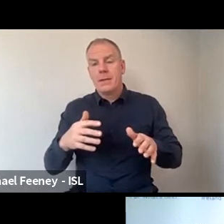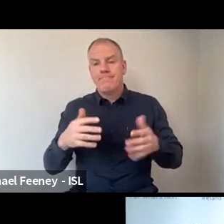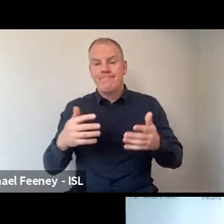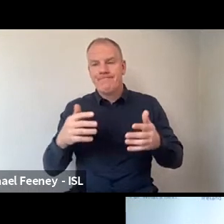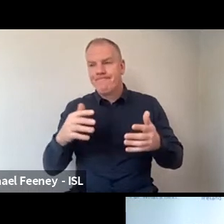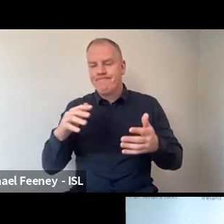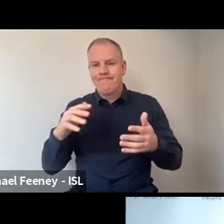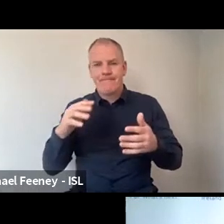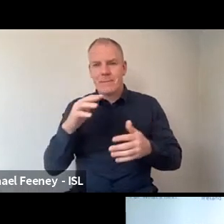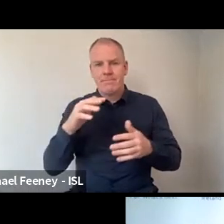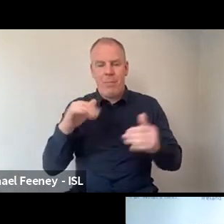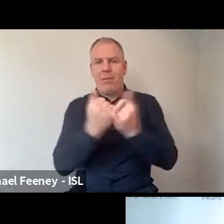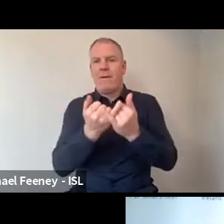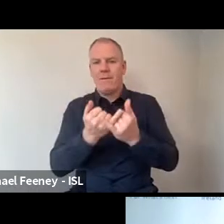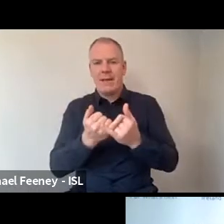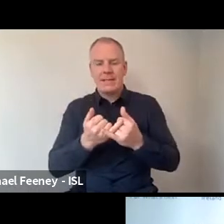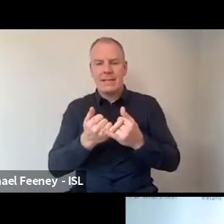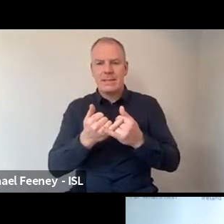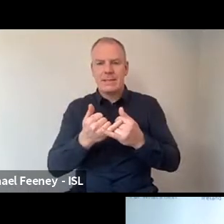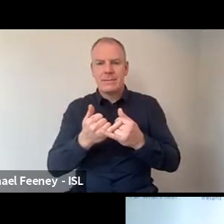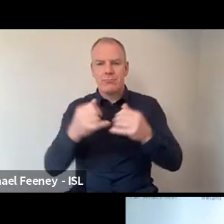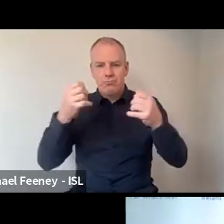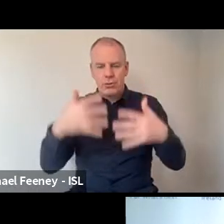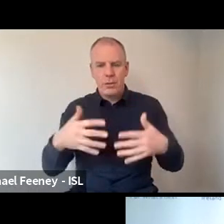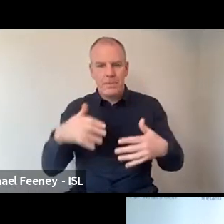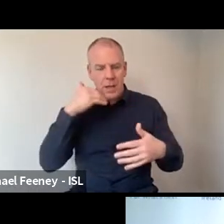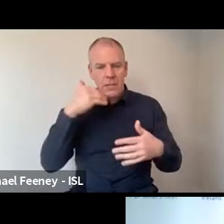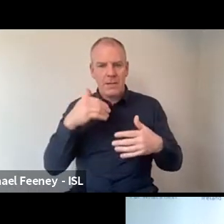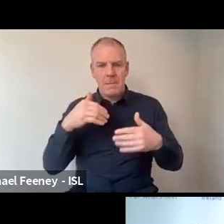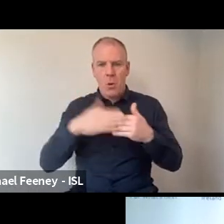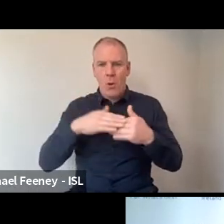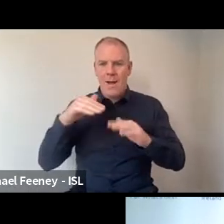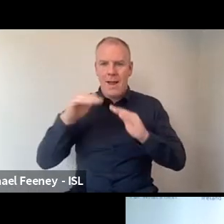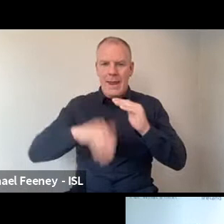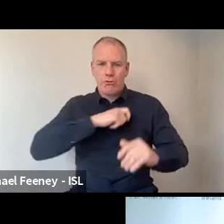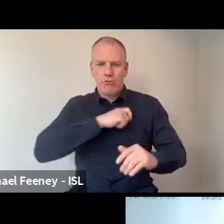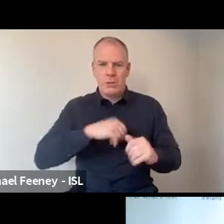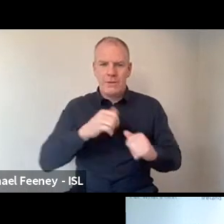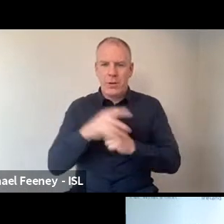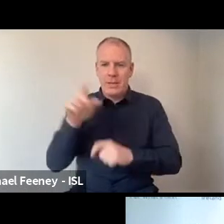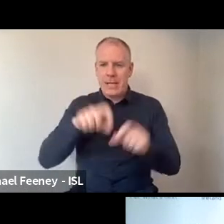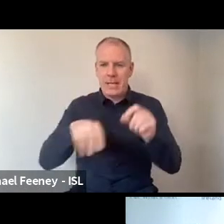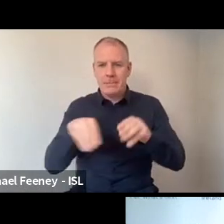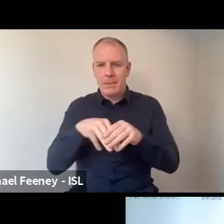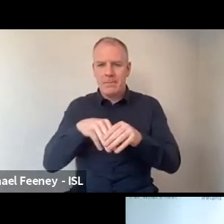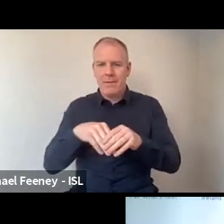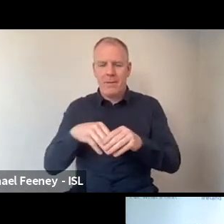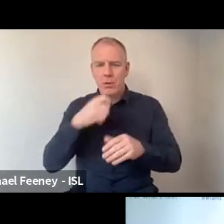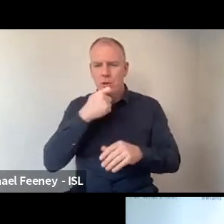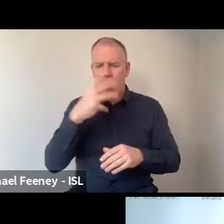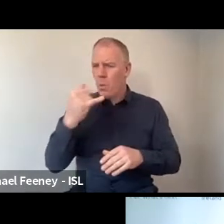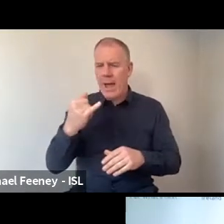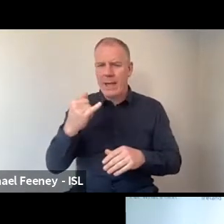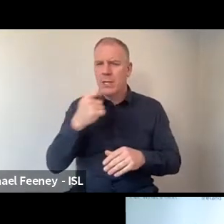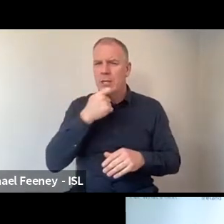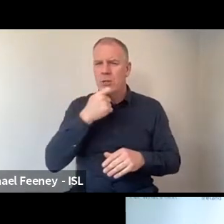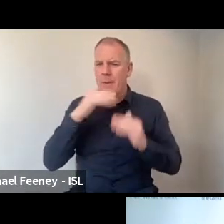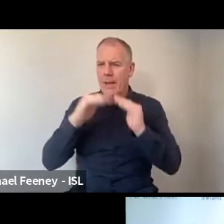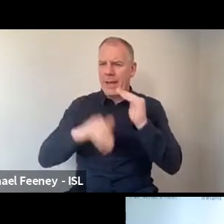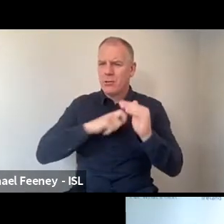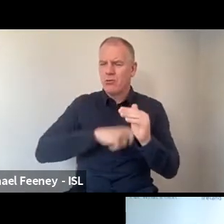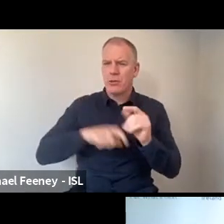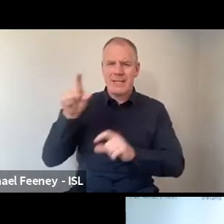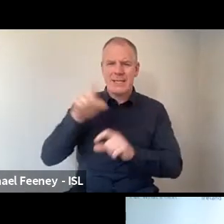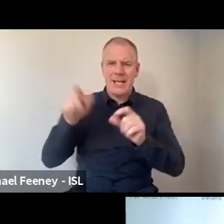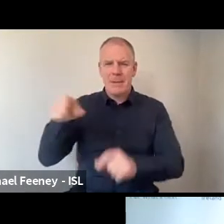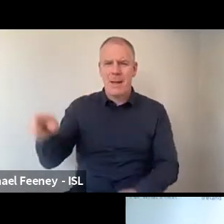explaining the results of greater distrust in scientists by those in Dublin? Because we did see, remember, that a big kind